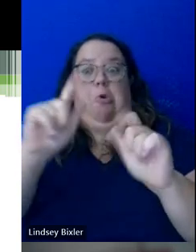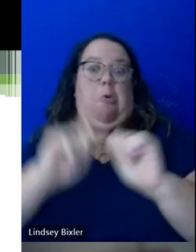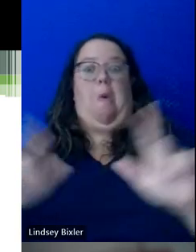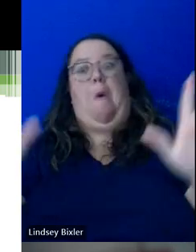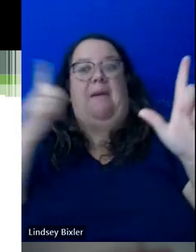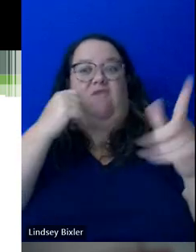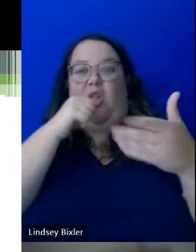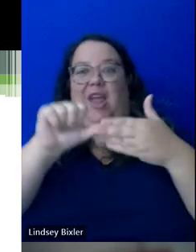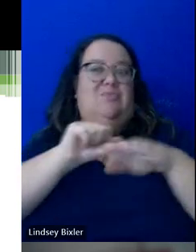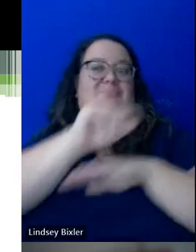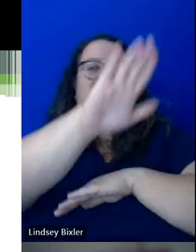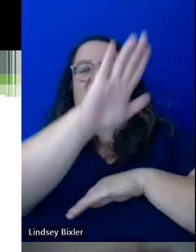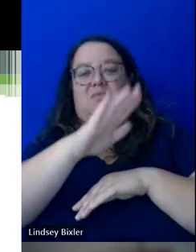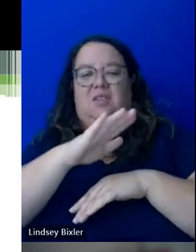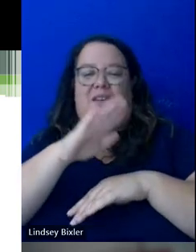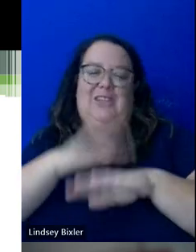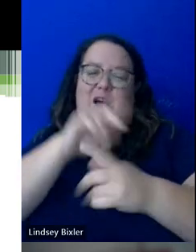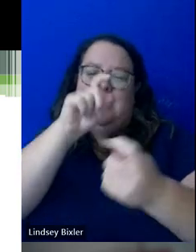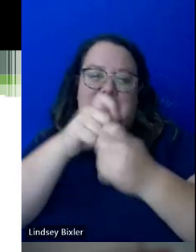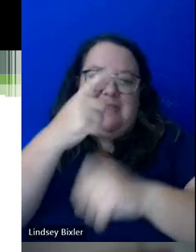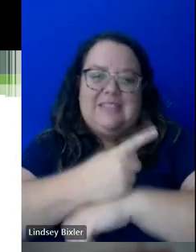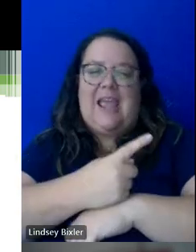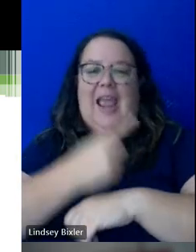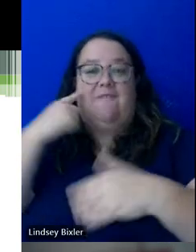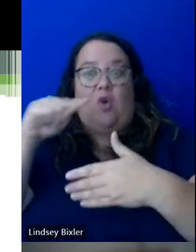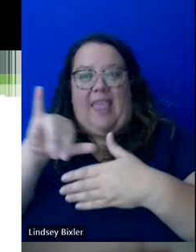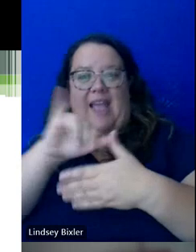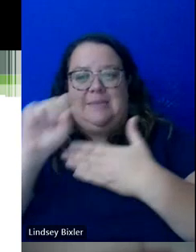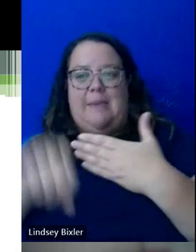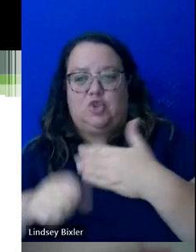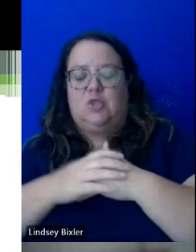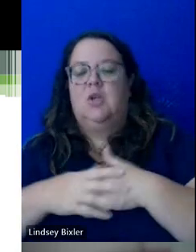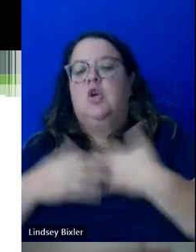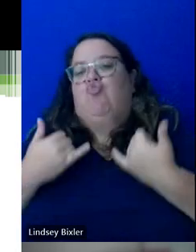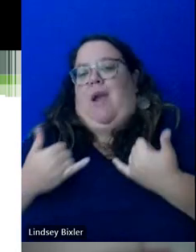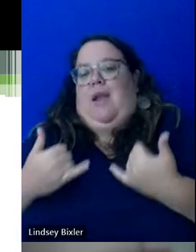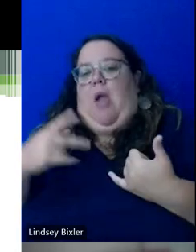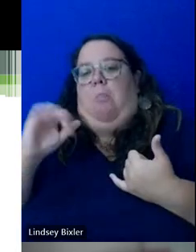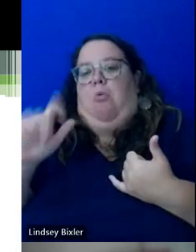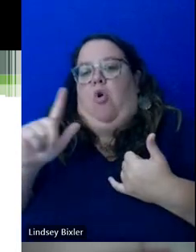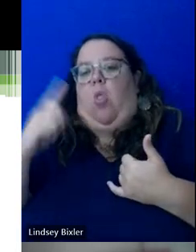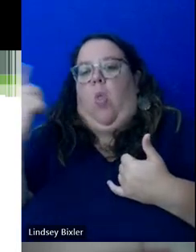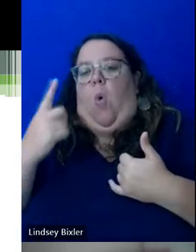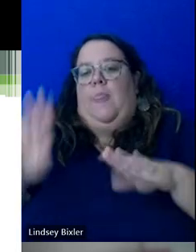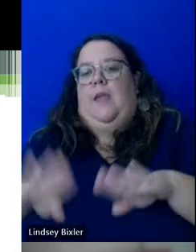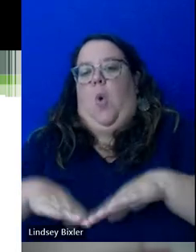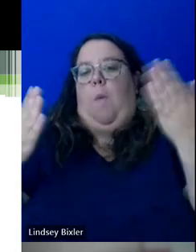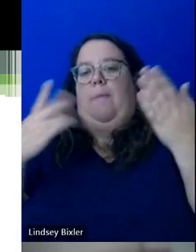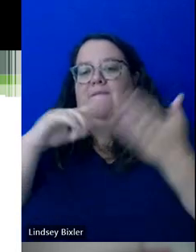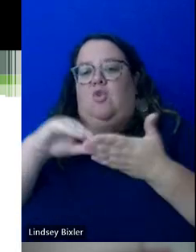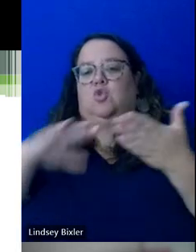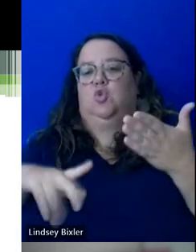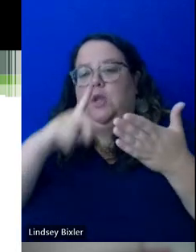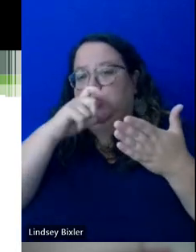for letters on a certain date for a semester. So, right now, the portal is open only for students that